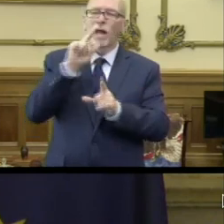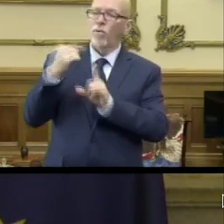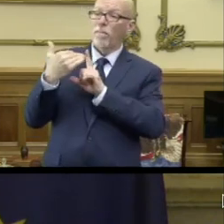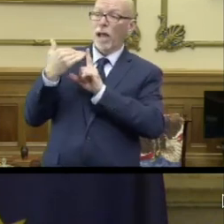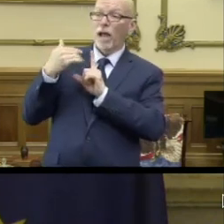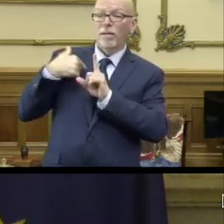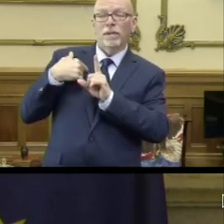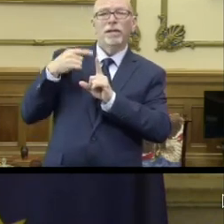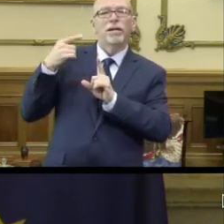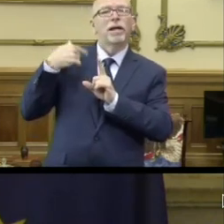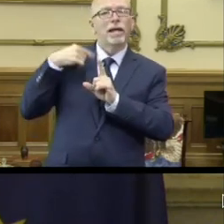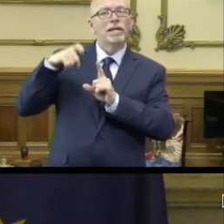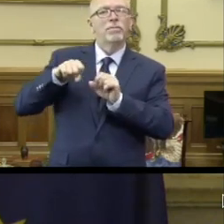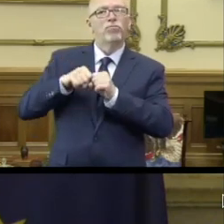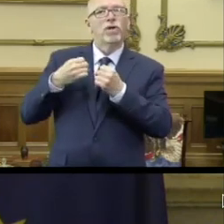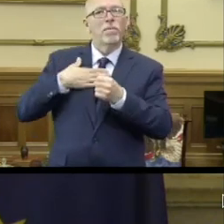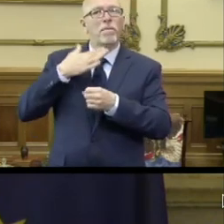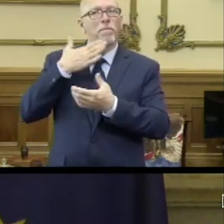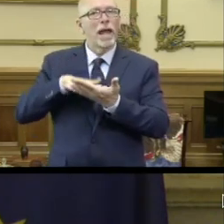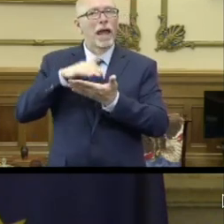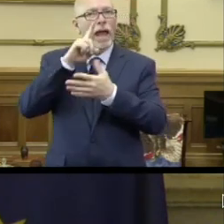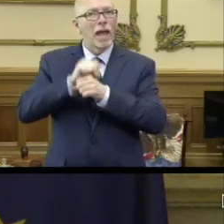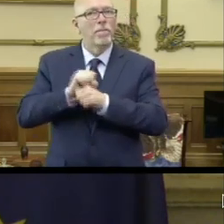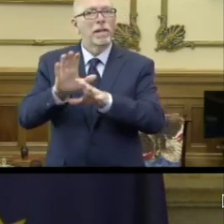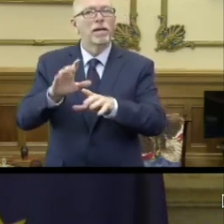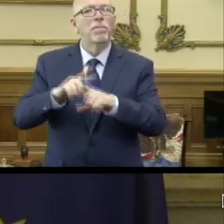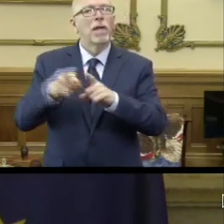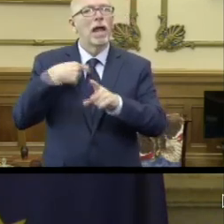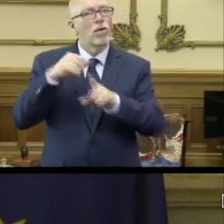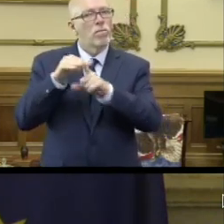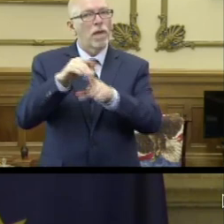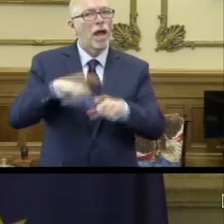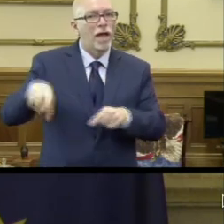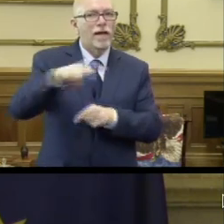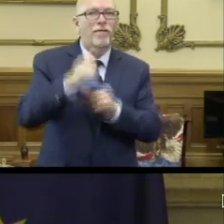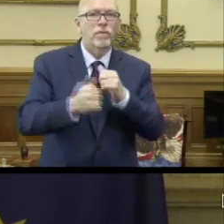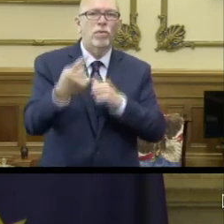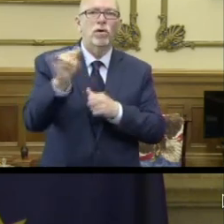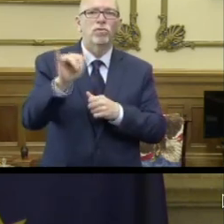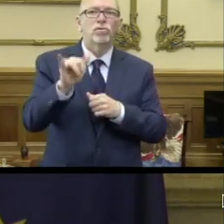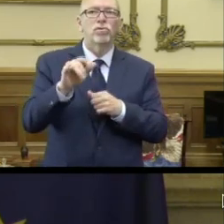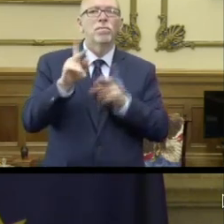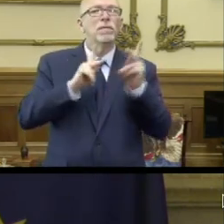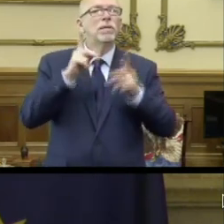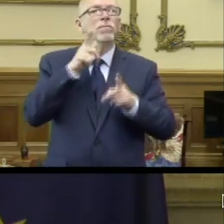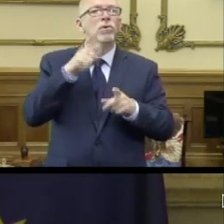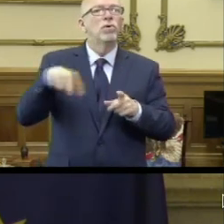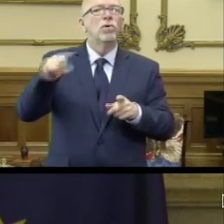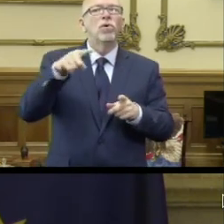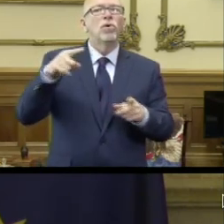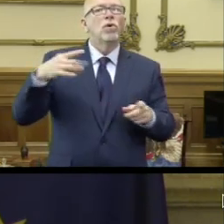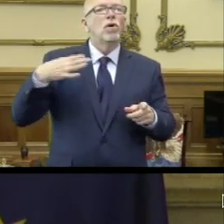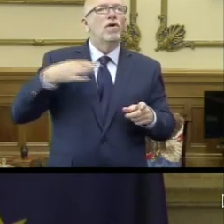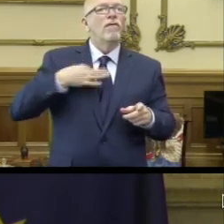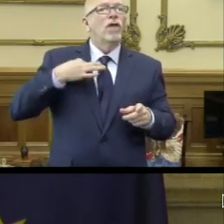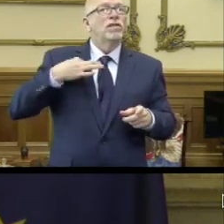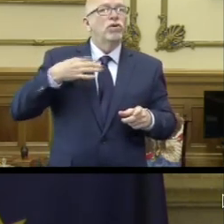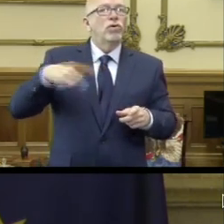to break old bad habits. This should be a reminder for everyone, especially folks who are voluntarily